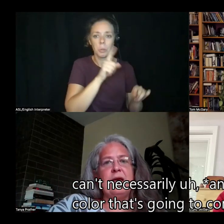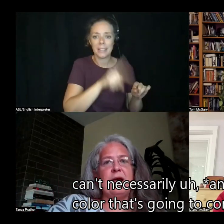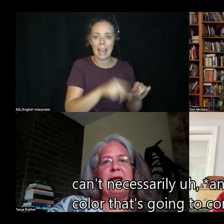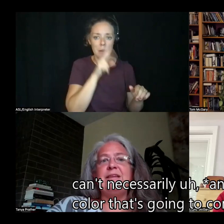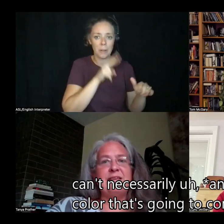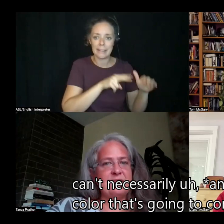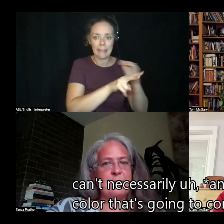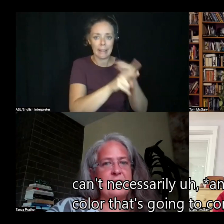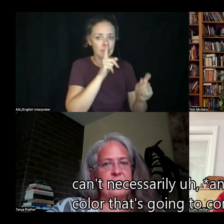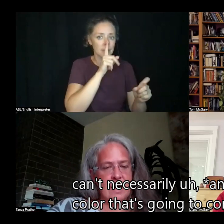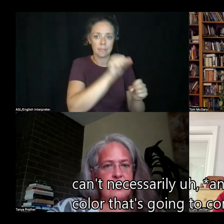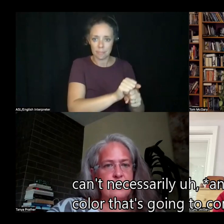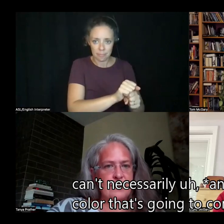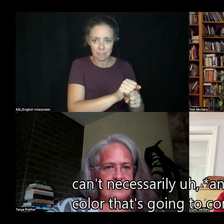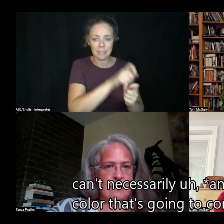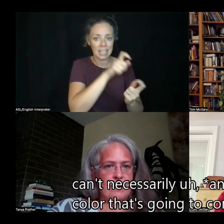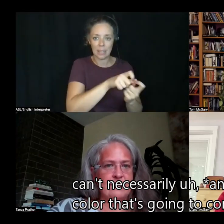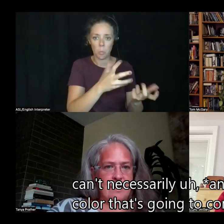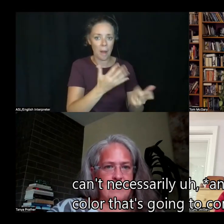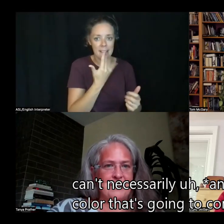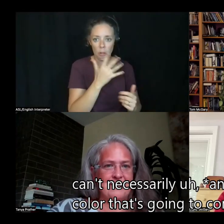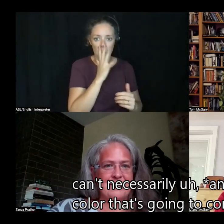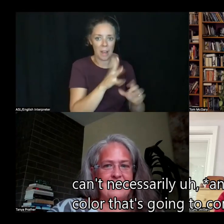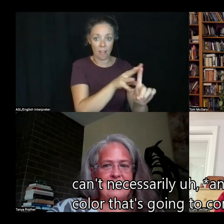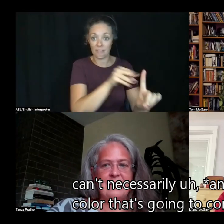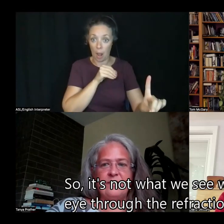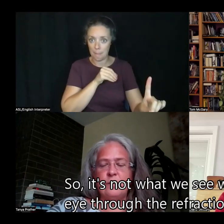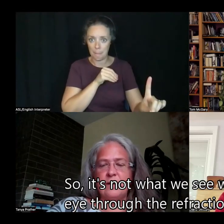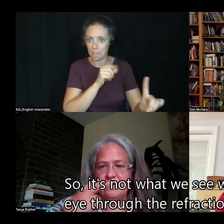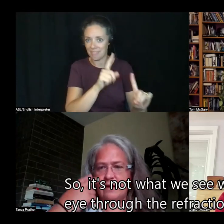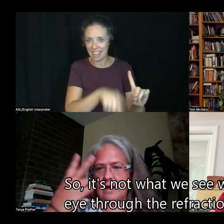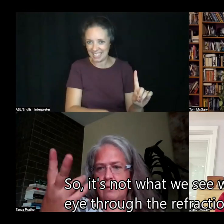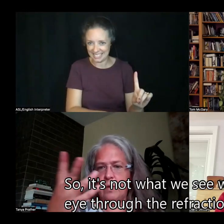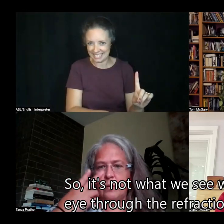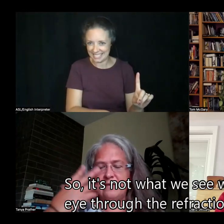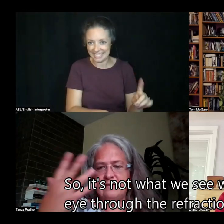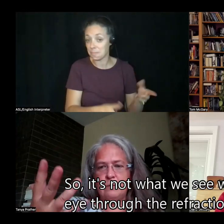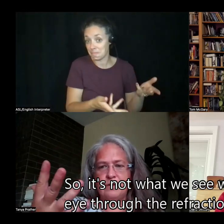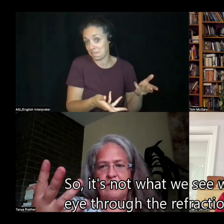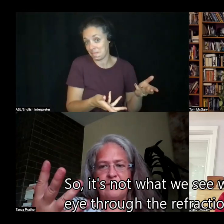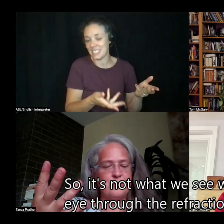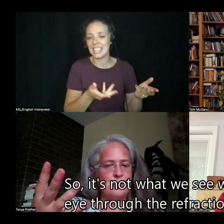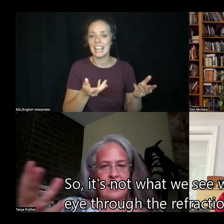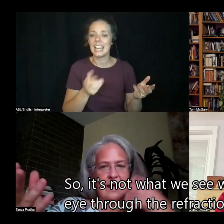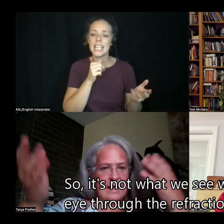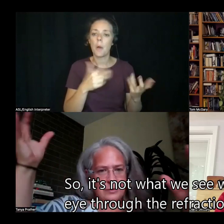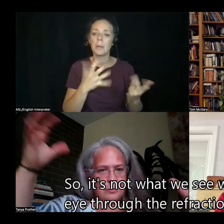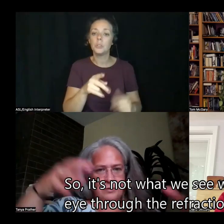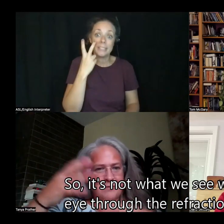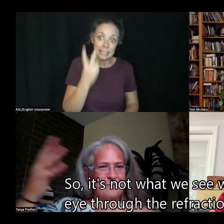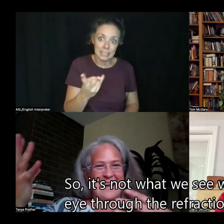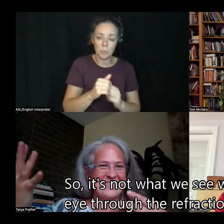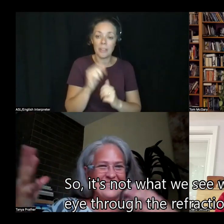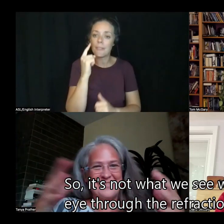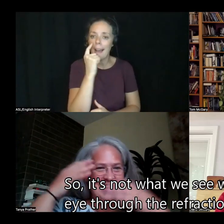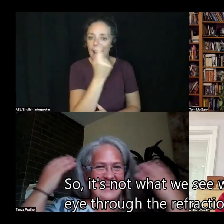anticipate the color that's going to come out of it. So it's not what we see with our visual eye through the refraction of light